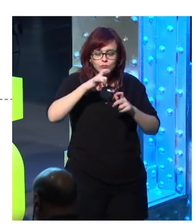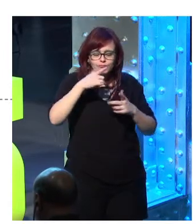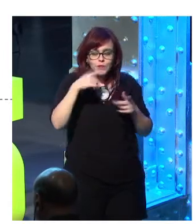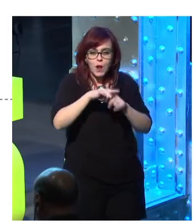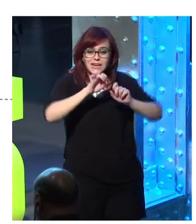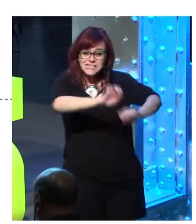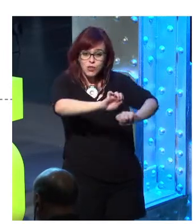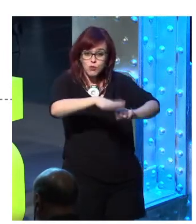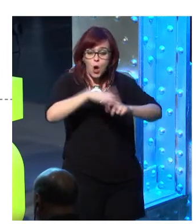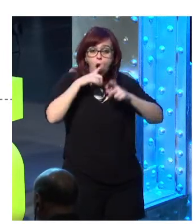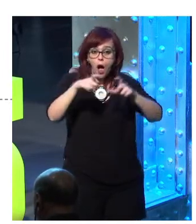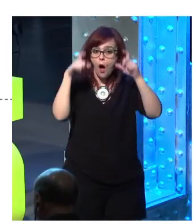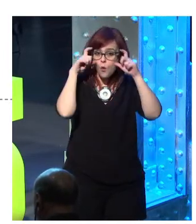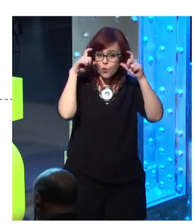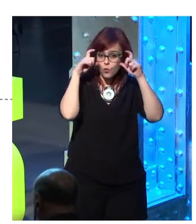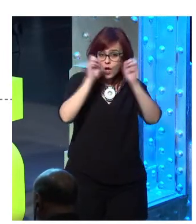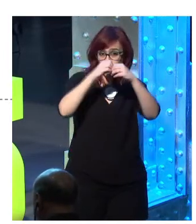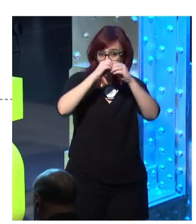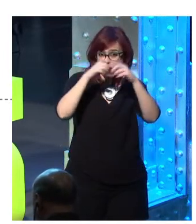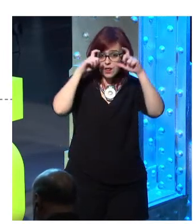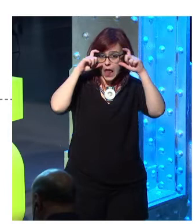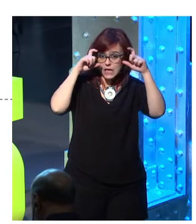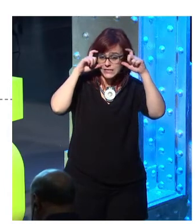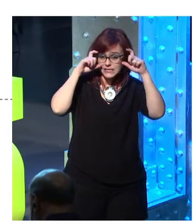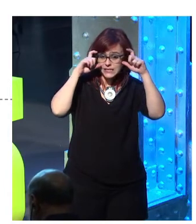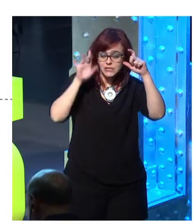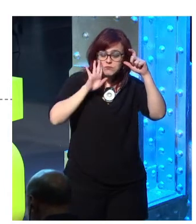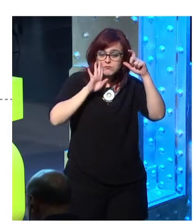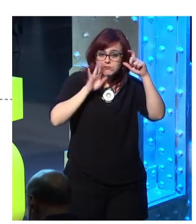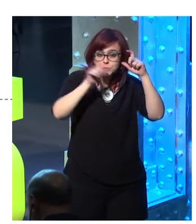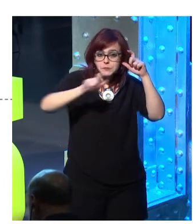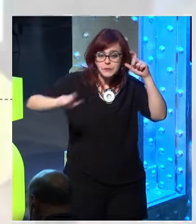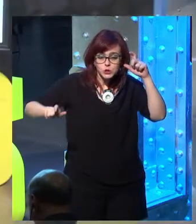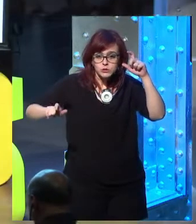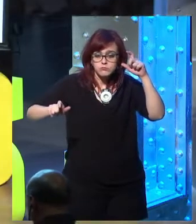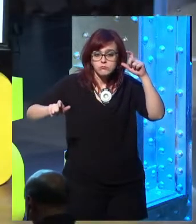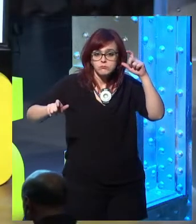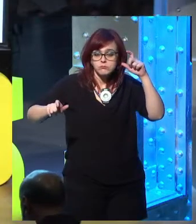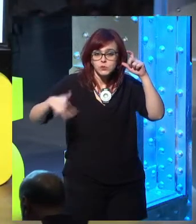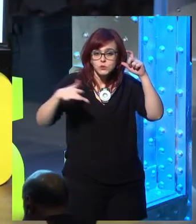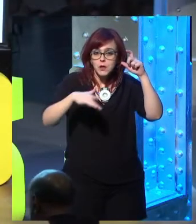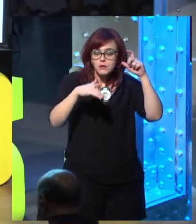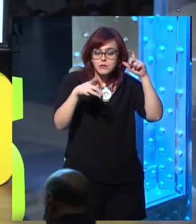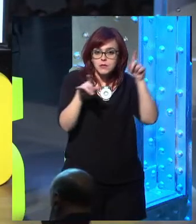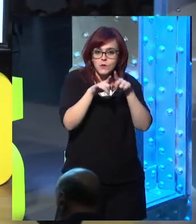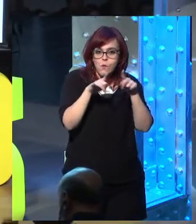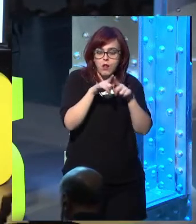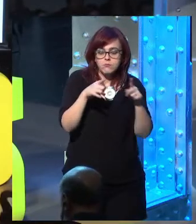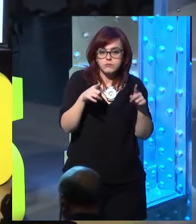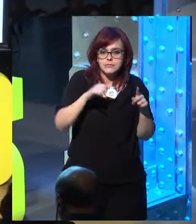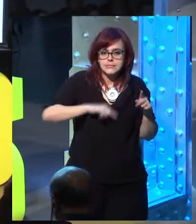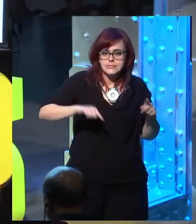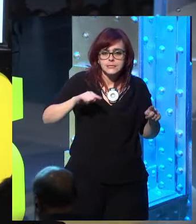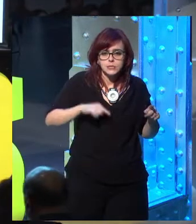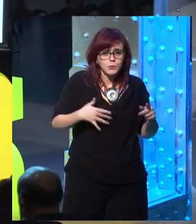When you have 15 features, people focus on the scariest one, which is video recording. Not to mention that it had 15 minutes of battery